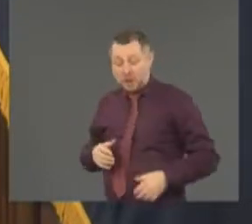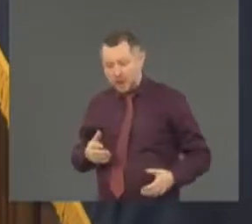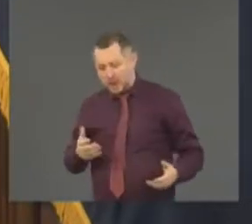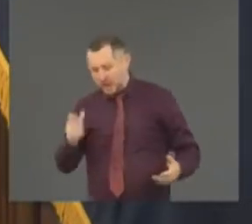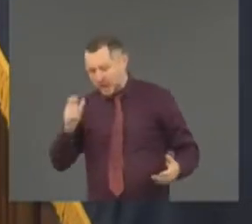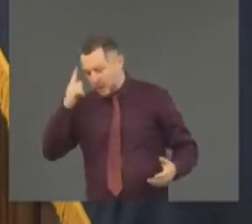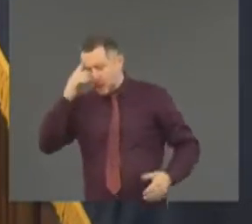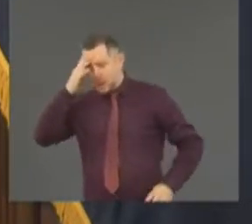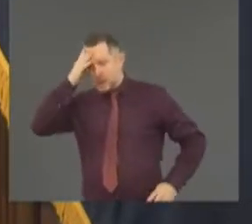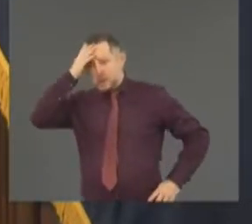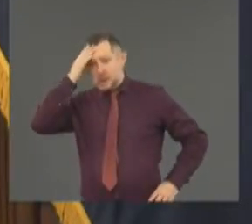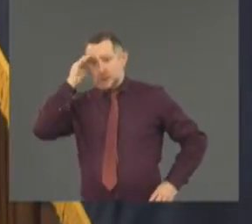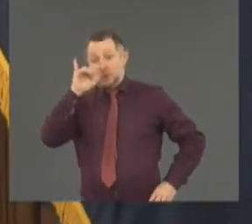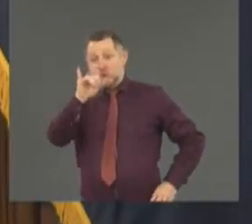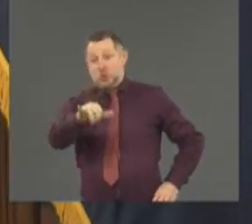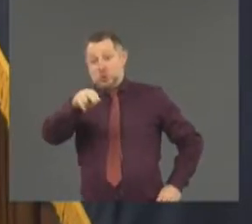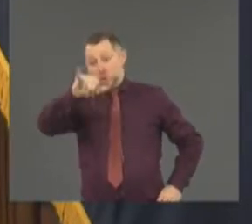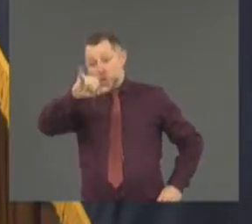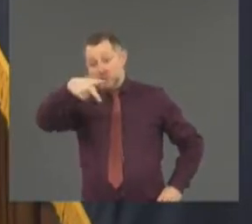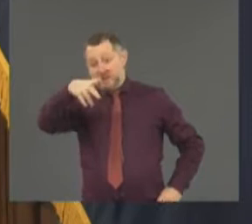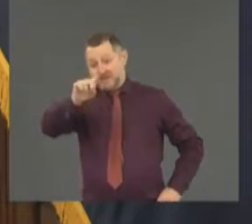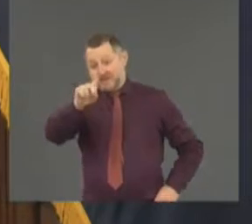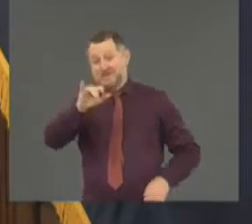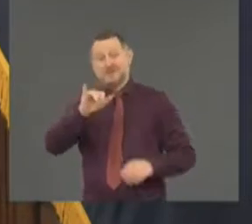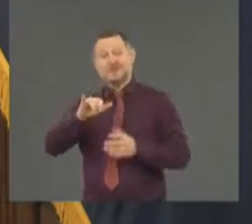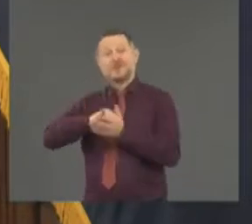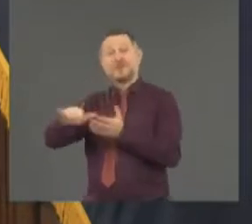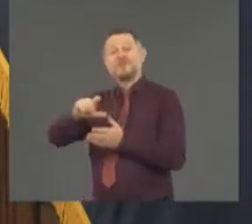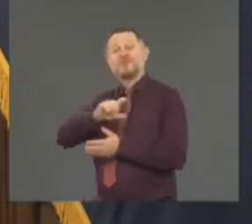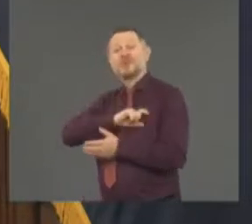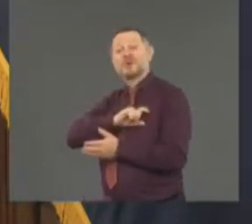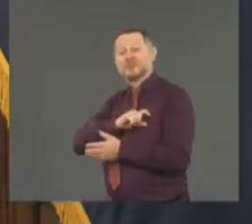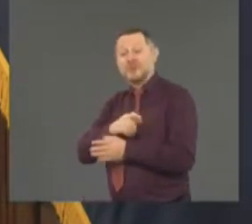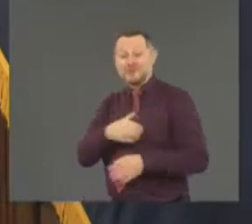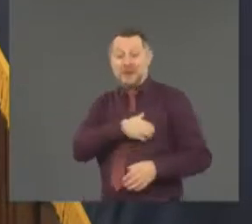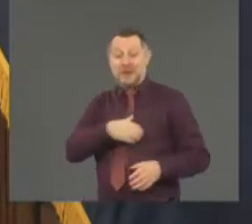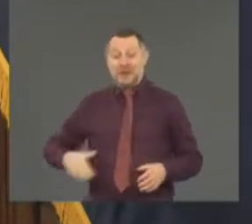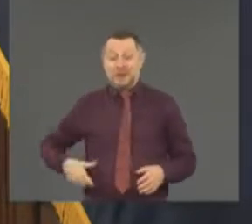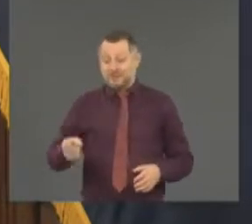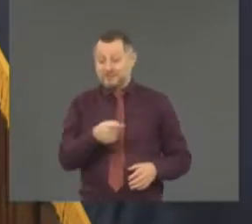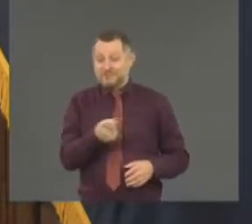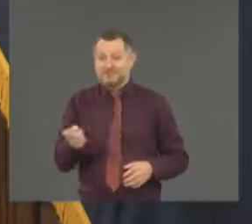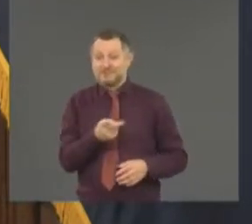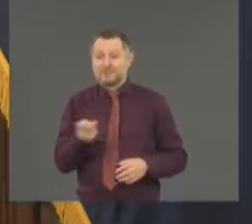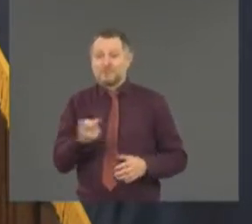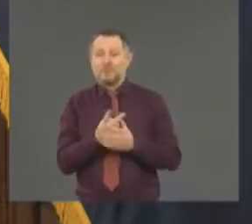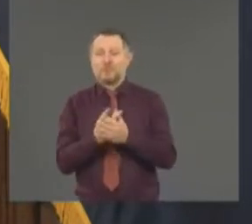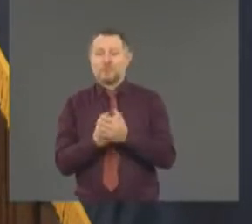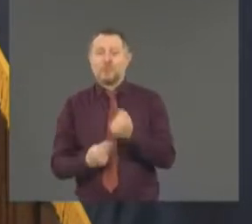the NYPD and the mayor did not do their job last night. I believe that.